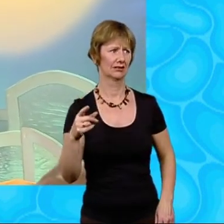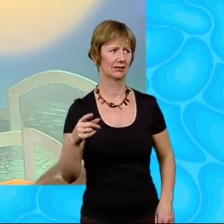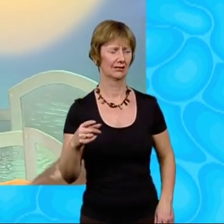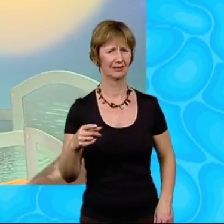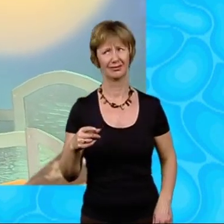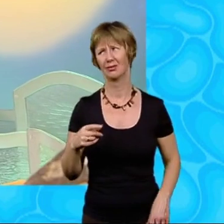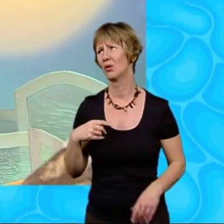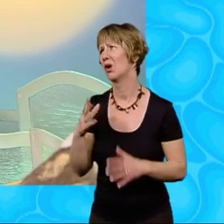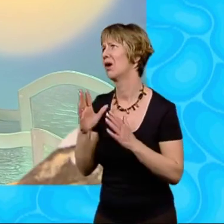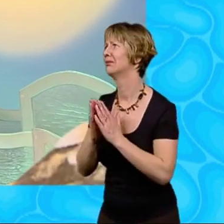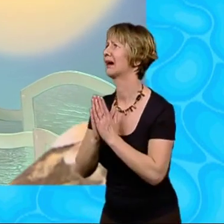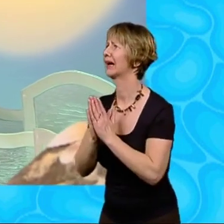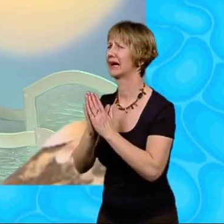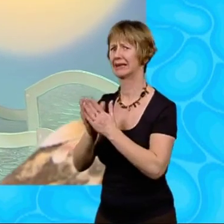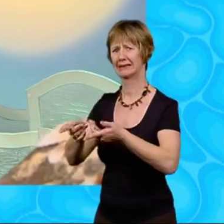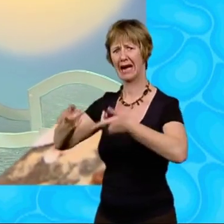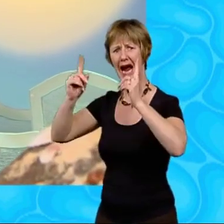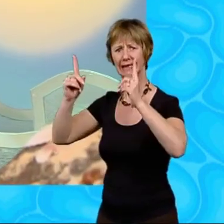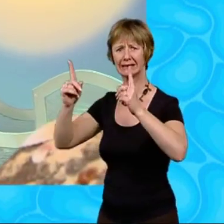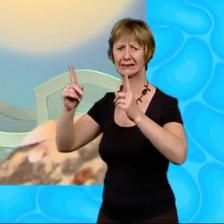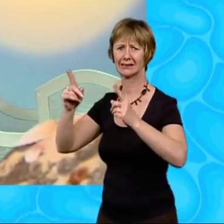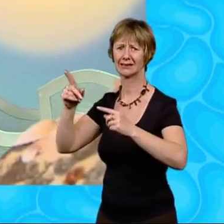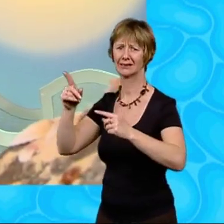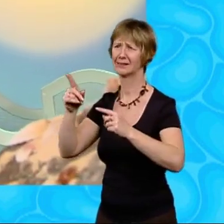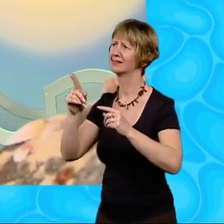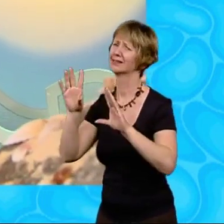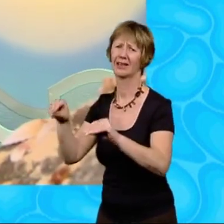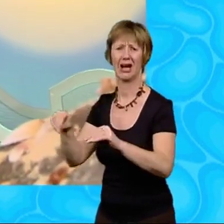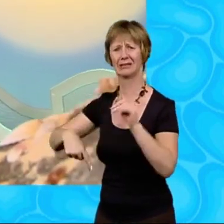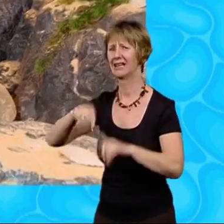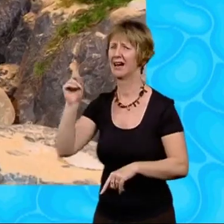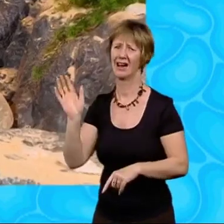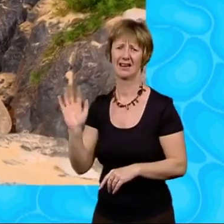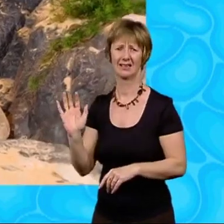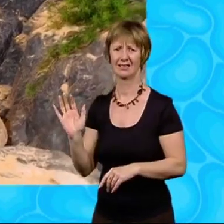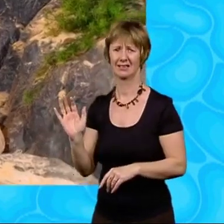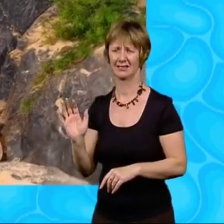If only there was something we could do to change Mrs Spratt's mind, I said to my new friends.